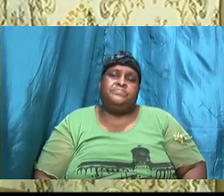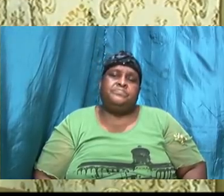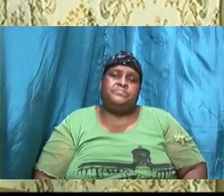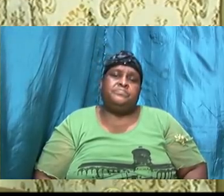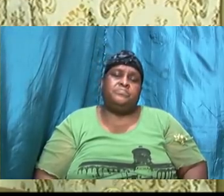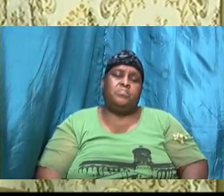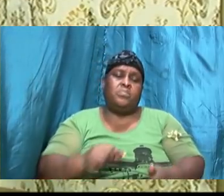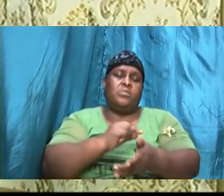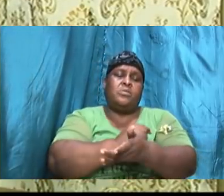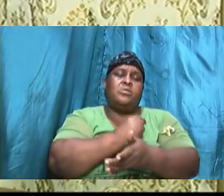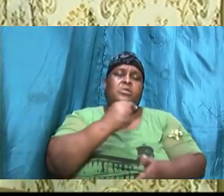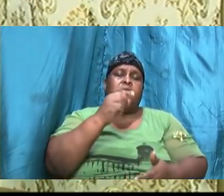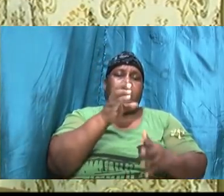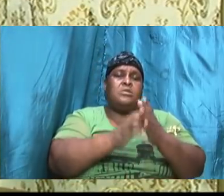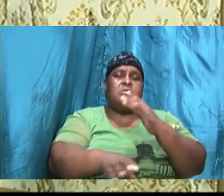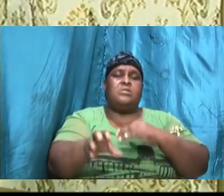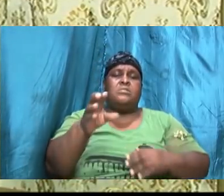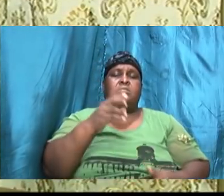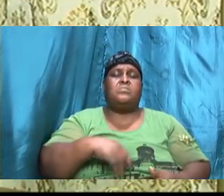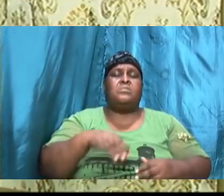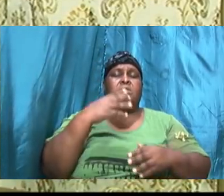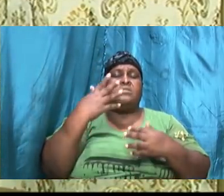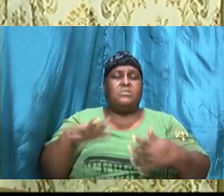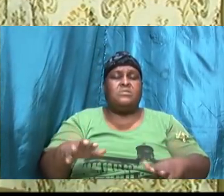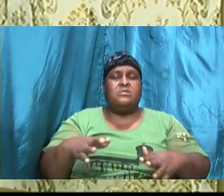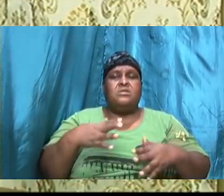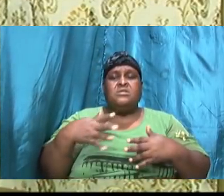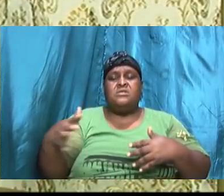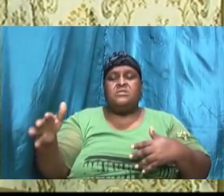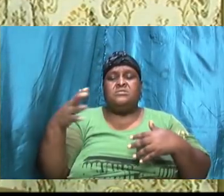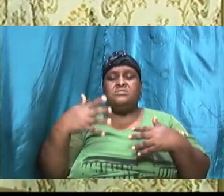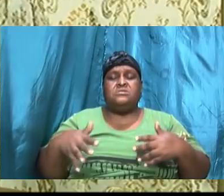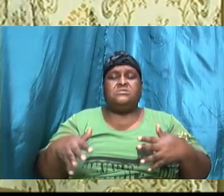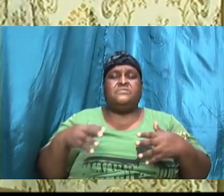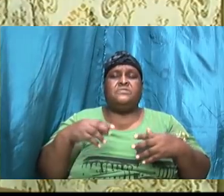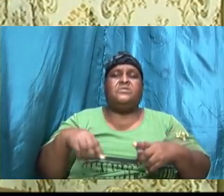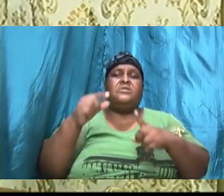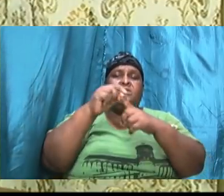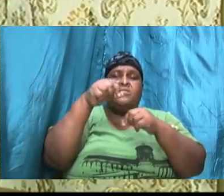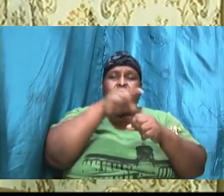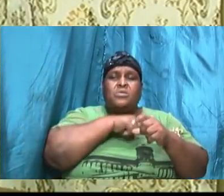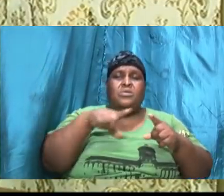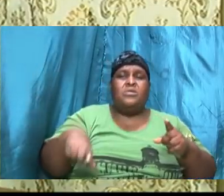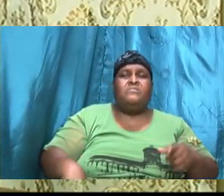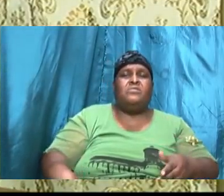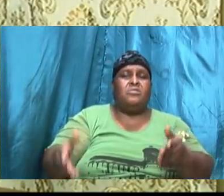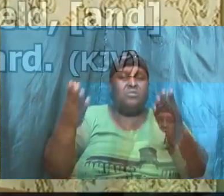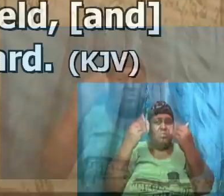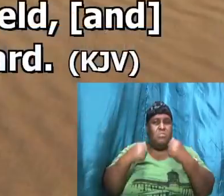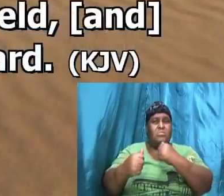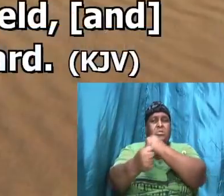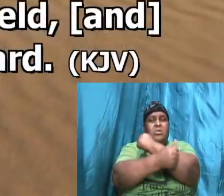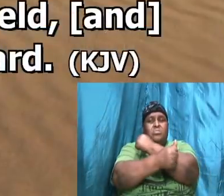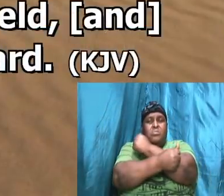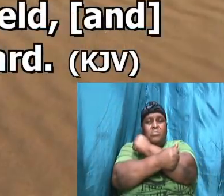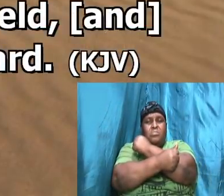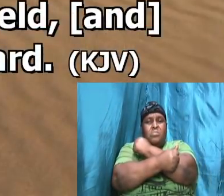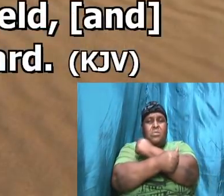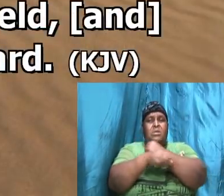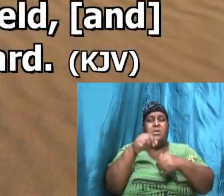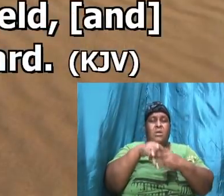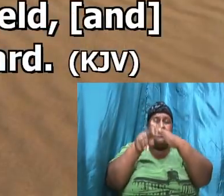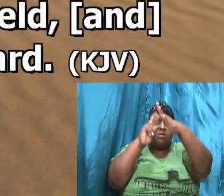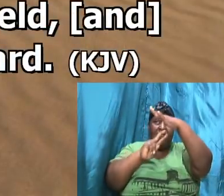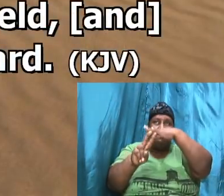Genesis chapter 15, After these things, the word of the Lord came unto Abram in a